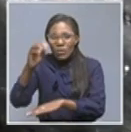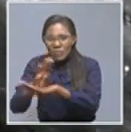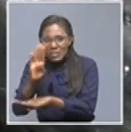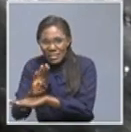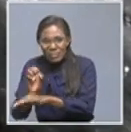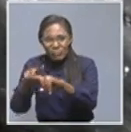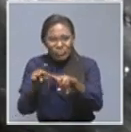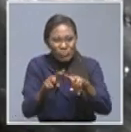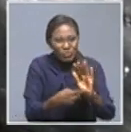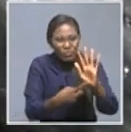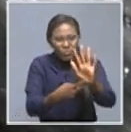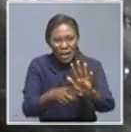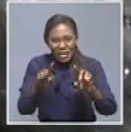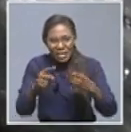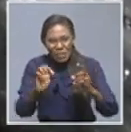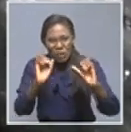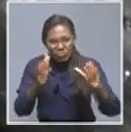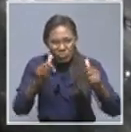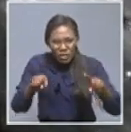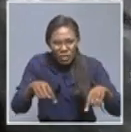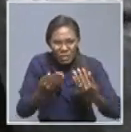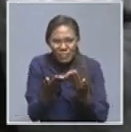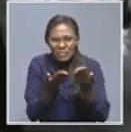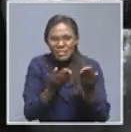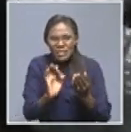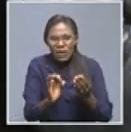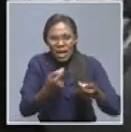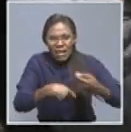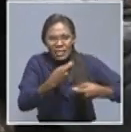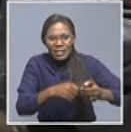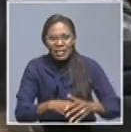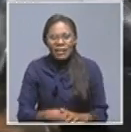to showcase their goods and services. Mr. Hango, thank you so much.